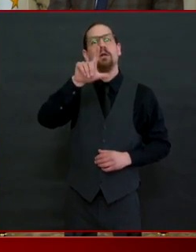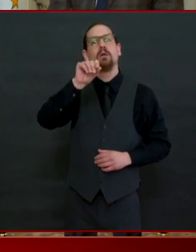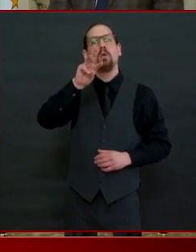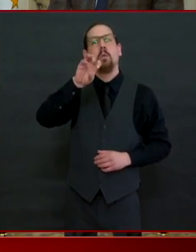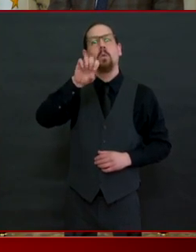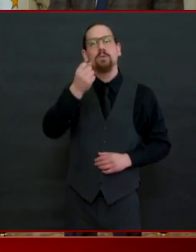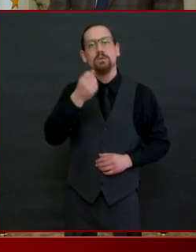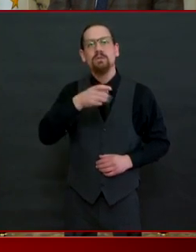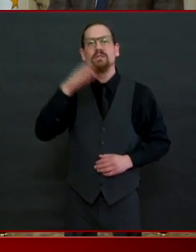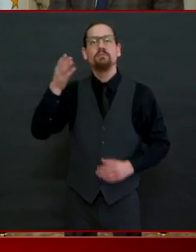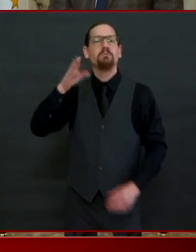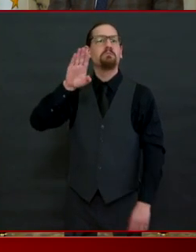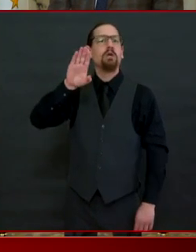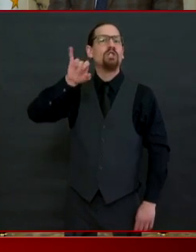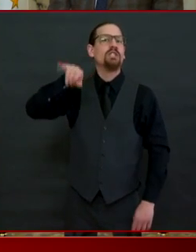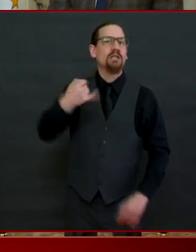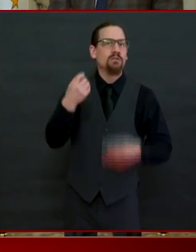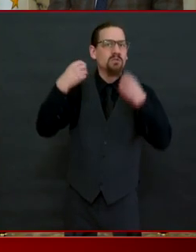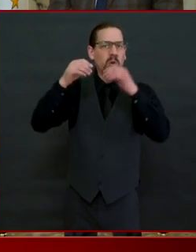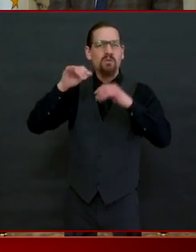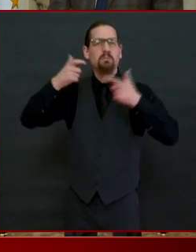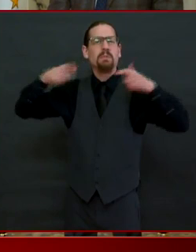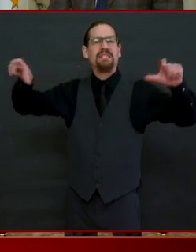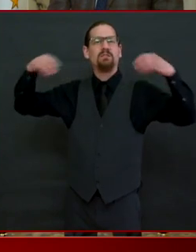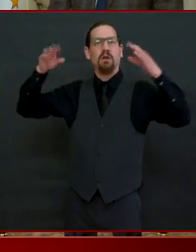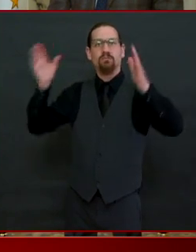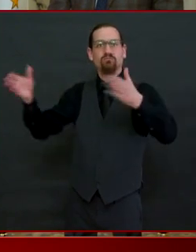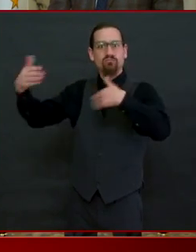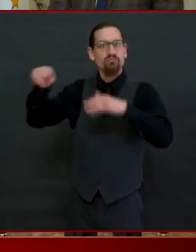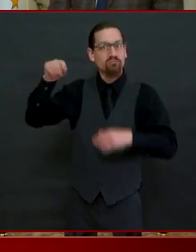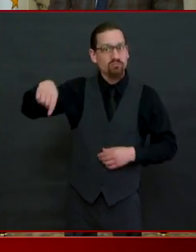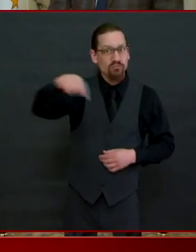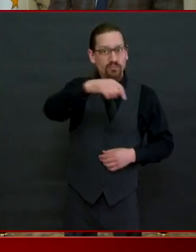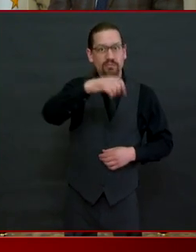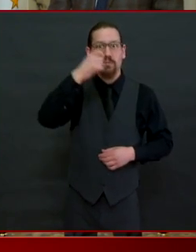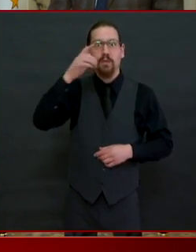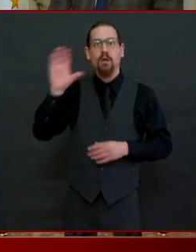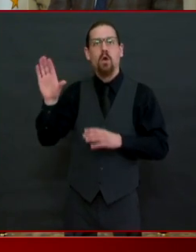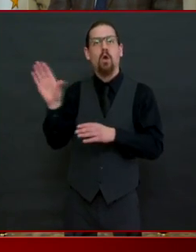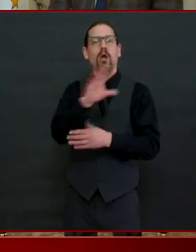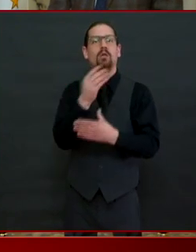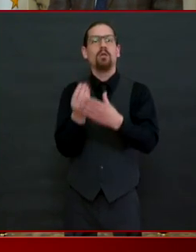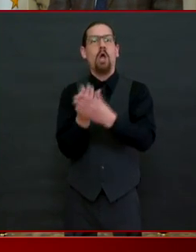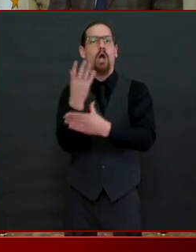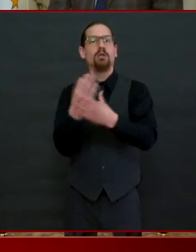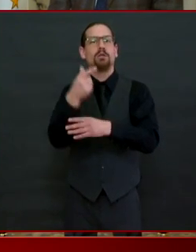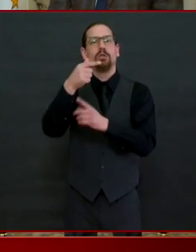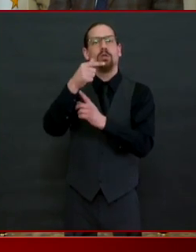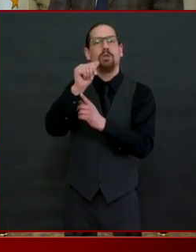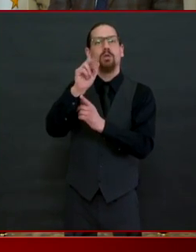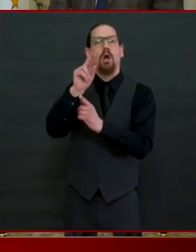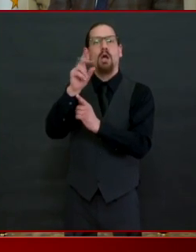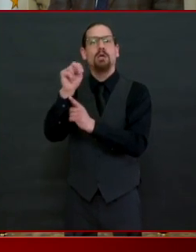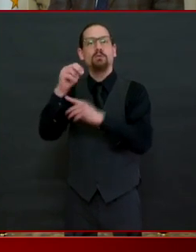restrict their garden centers sales to pick up delivery and appointment options